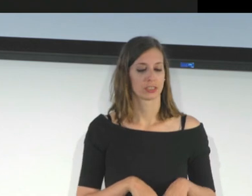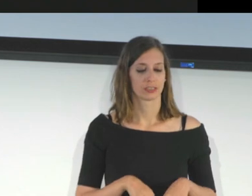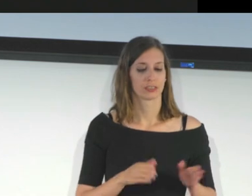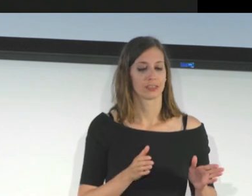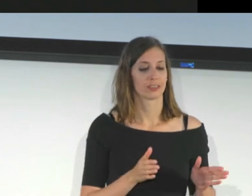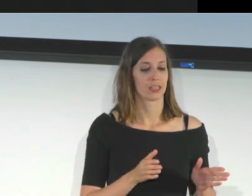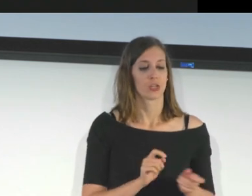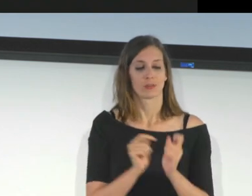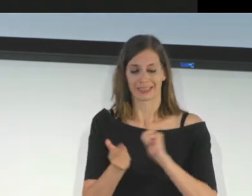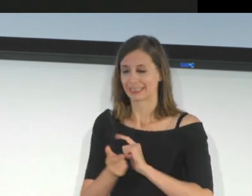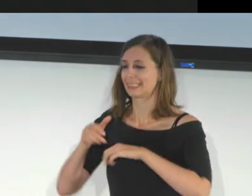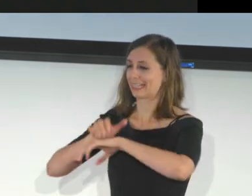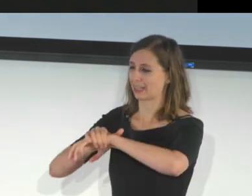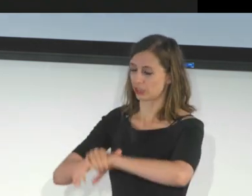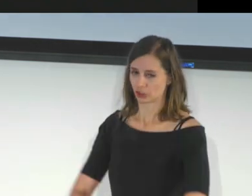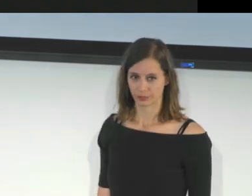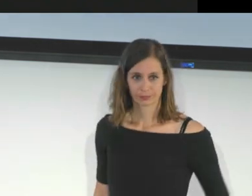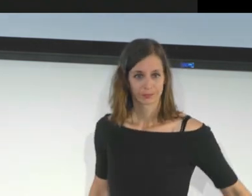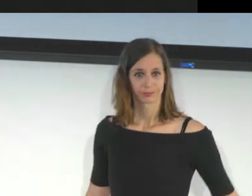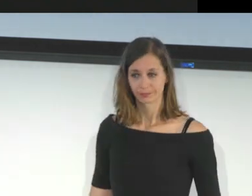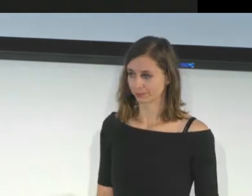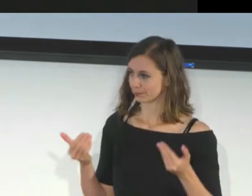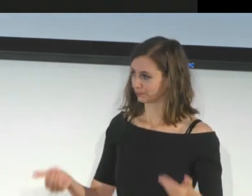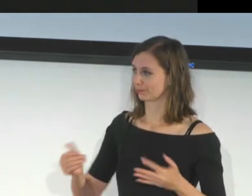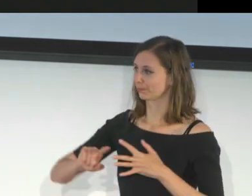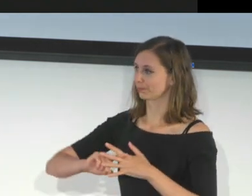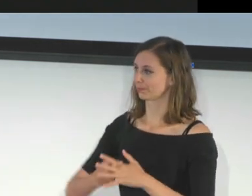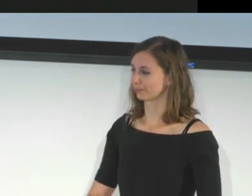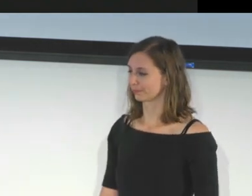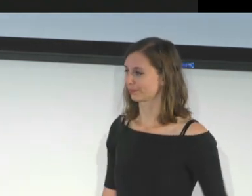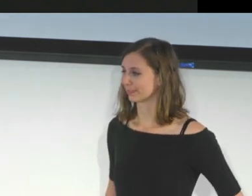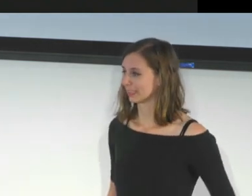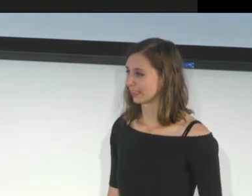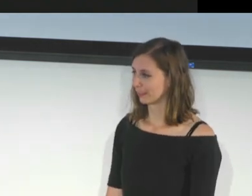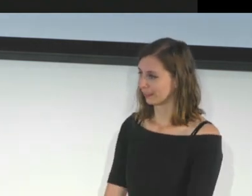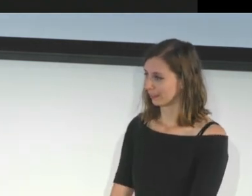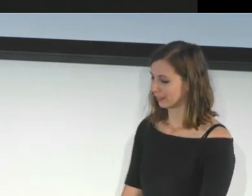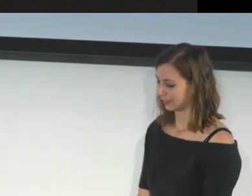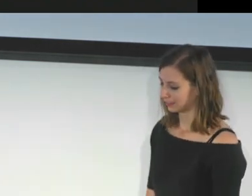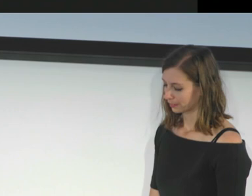language. Spanish. Espanol button. Español. English. So let's start.